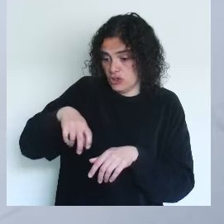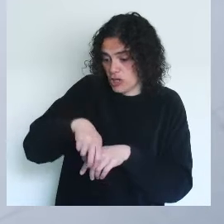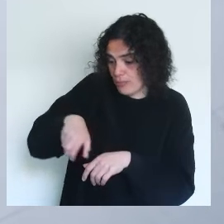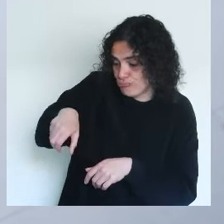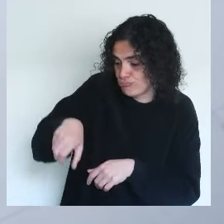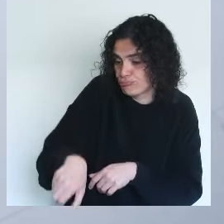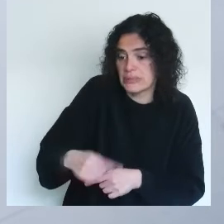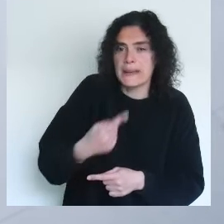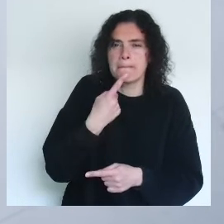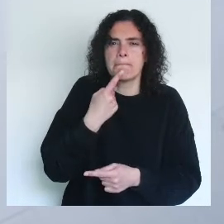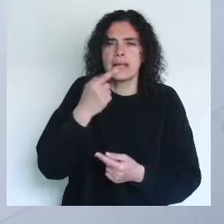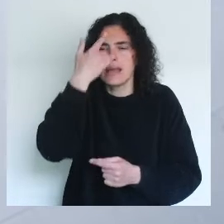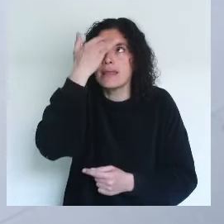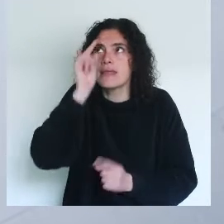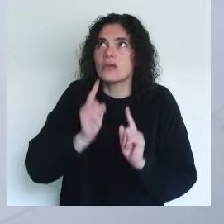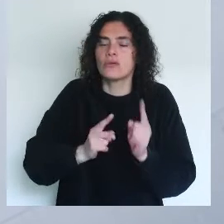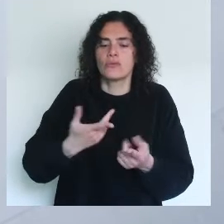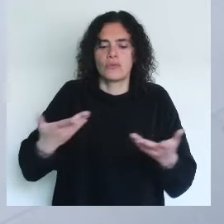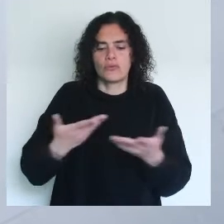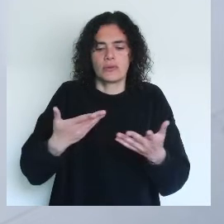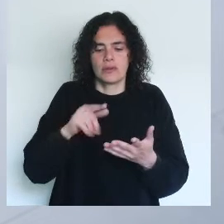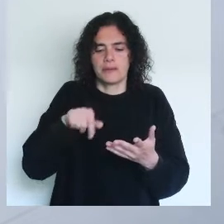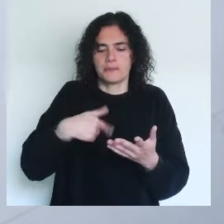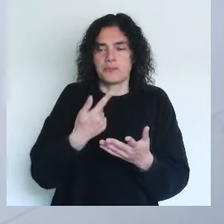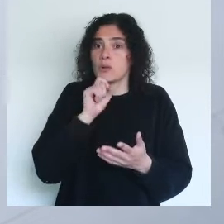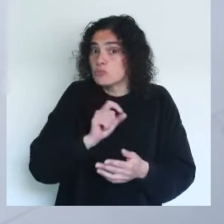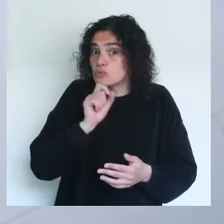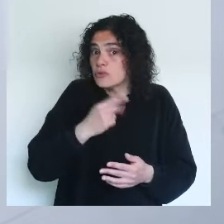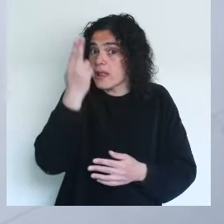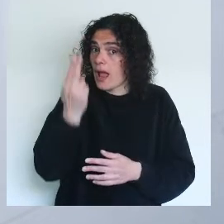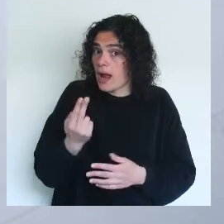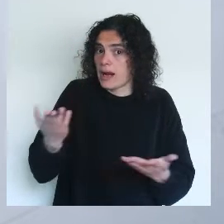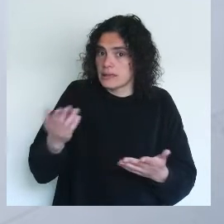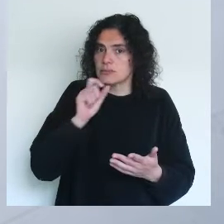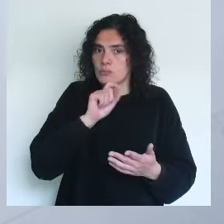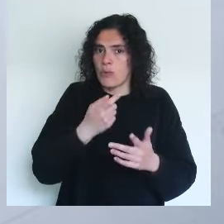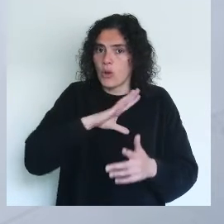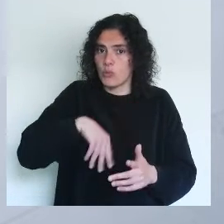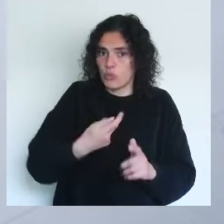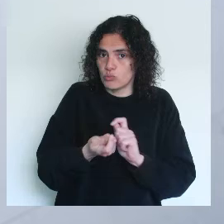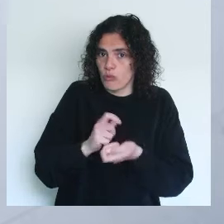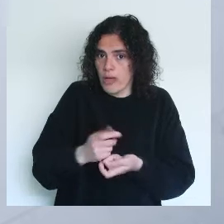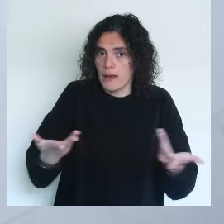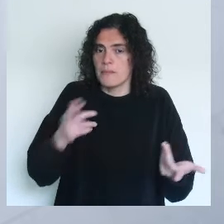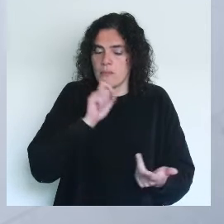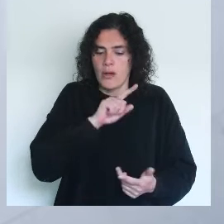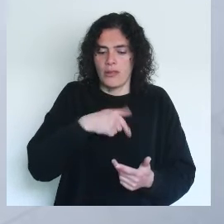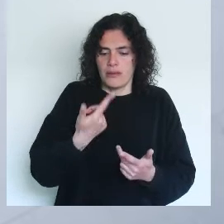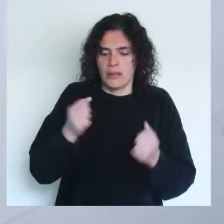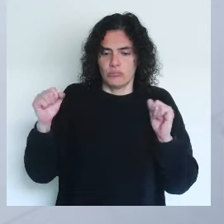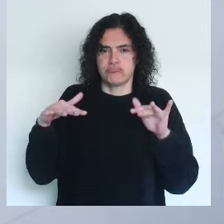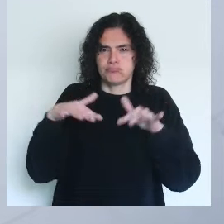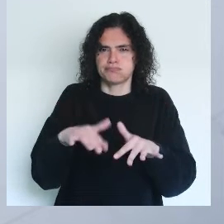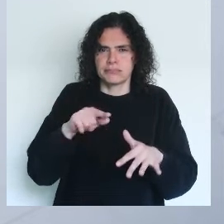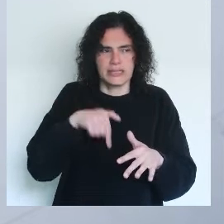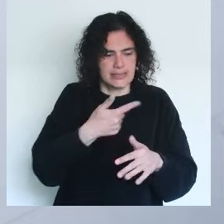this Mains Courantes is this notion, this idea, that eventually art can change the world, which was